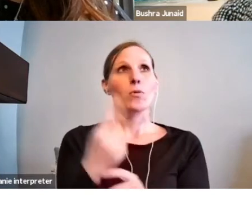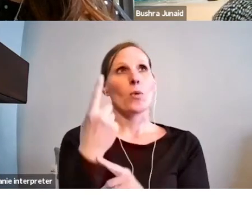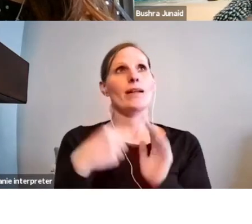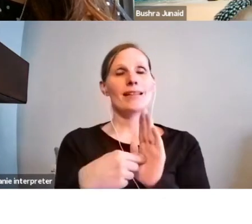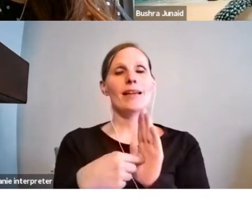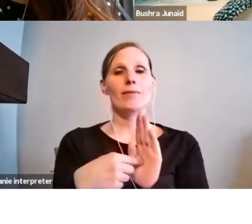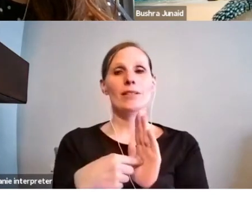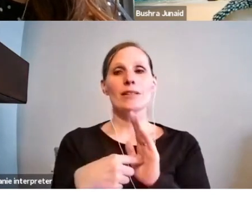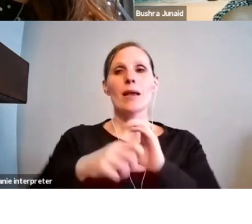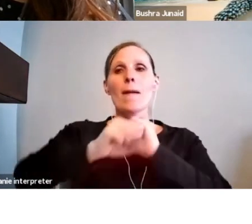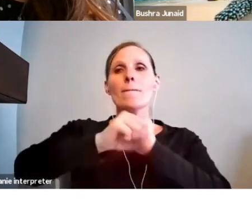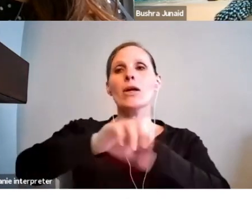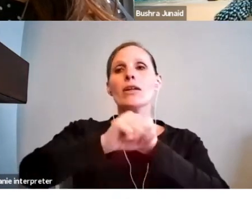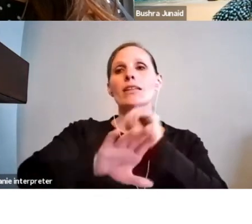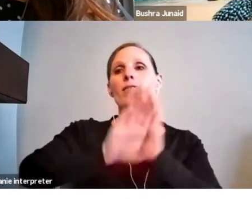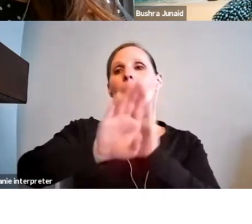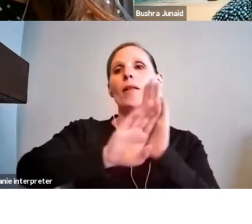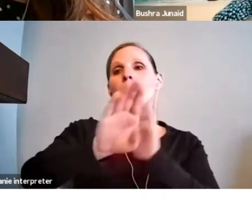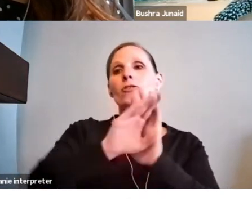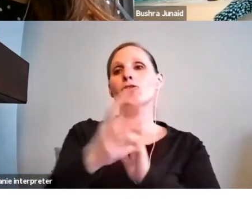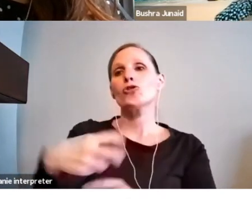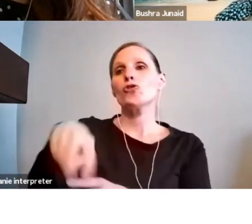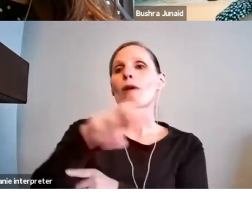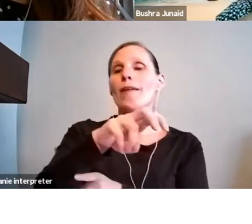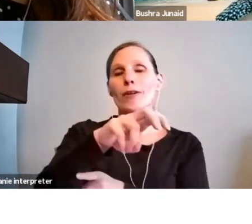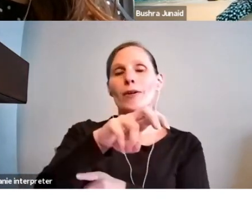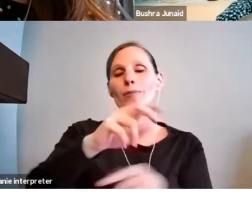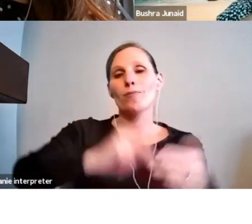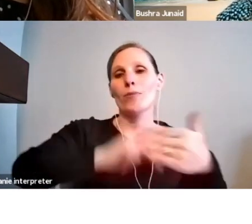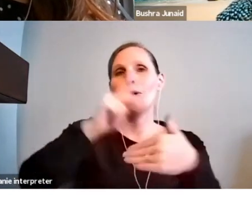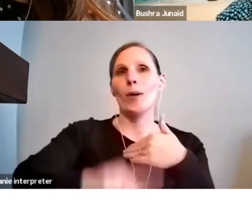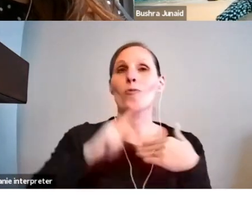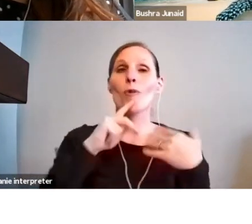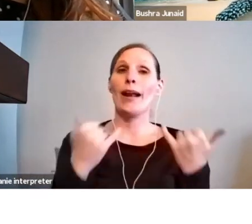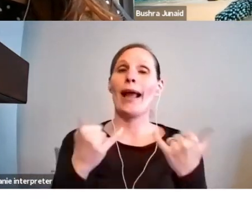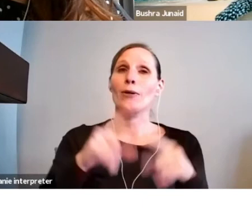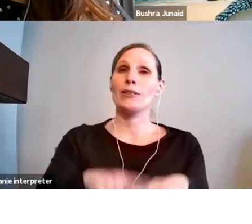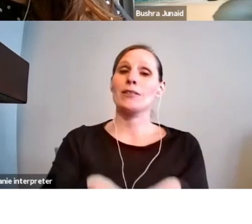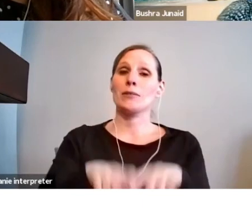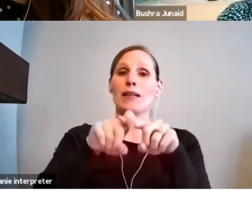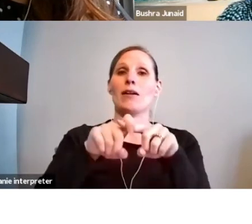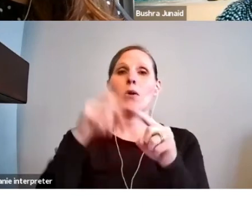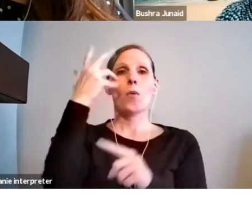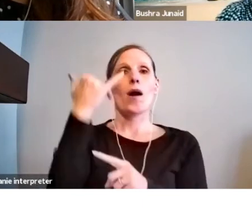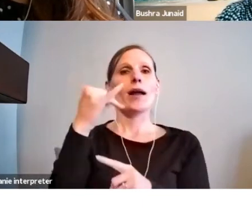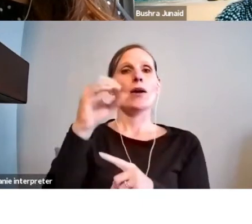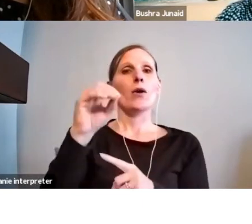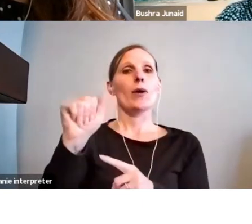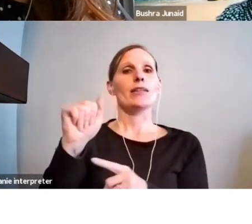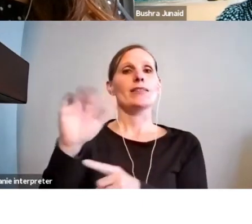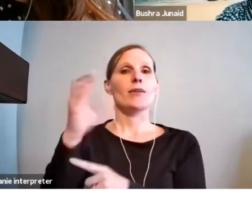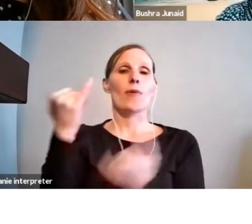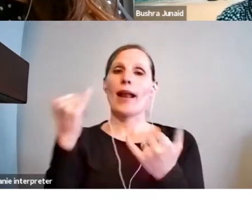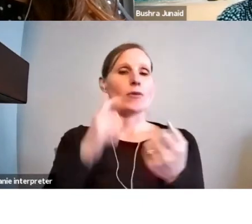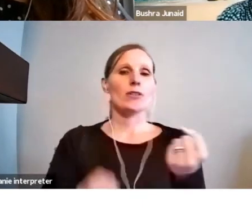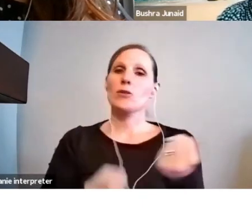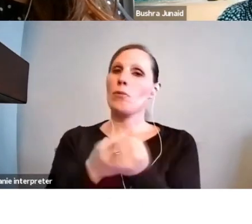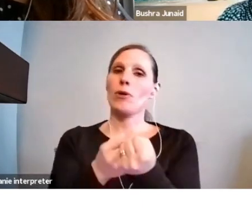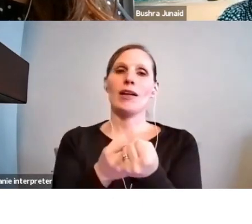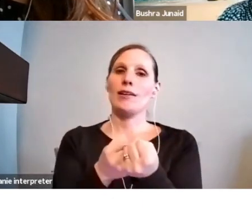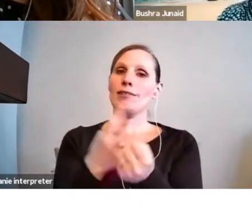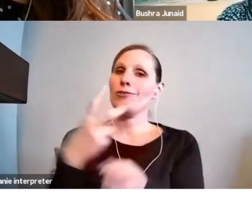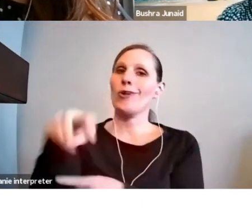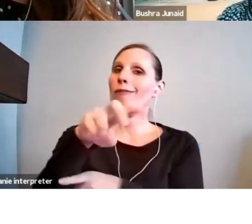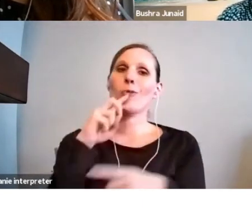developed travel assistance program, but that's currently suspended because the OAC is not supporting travel during the